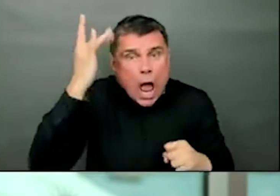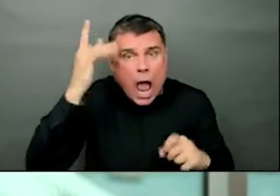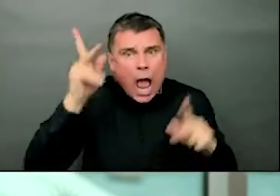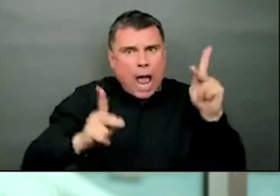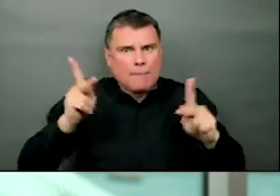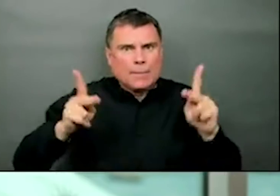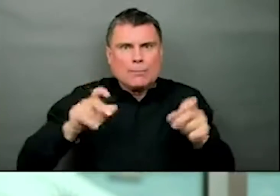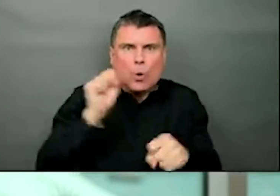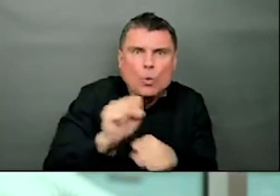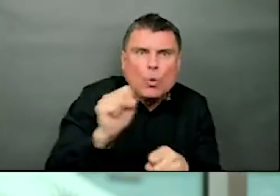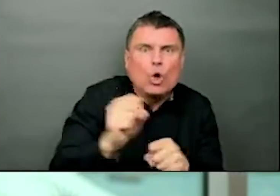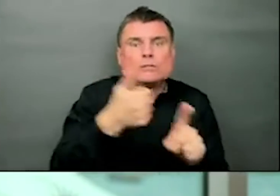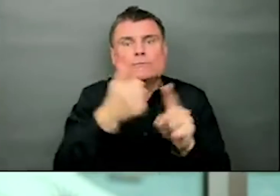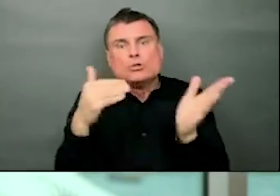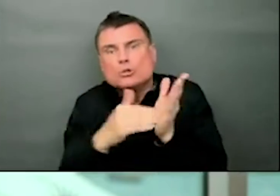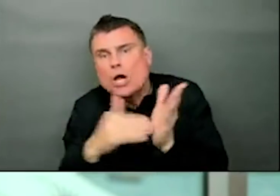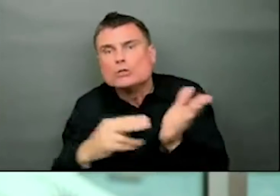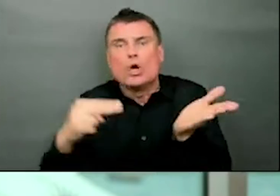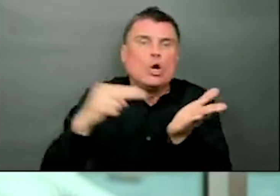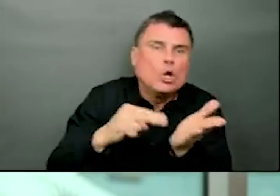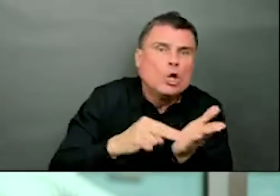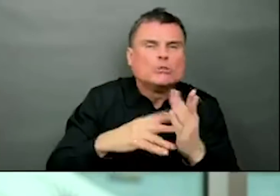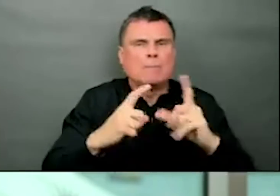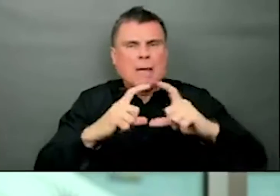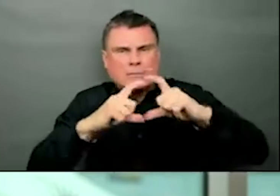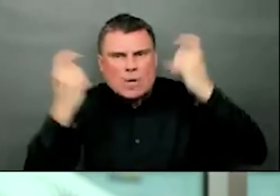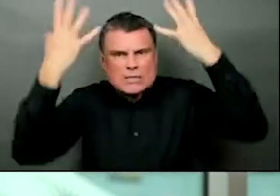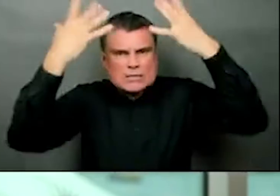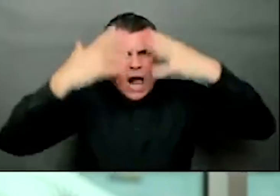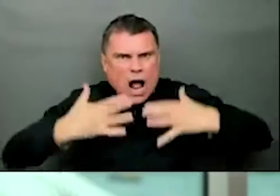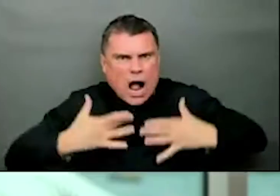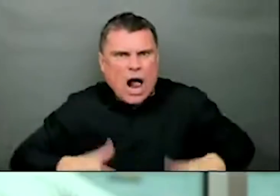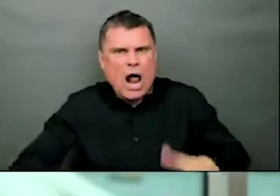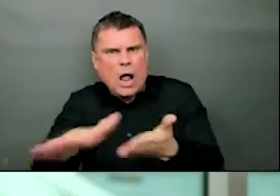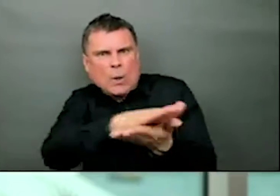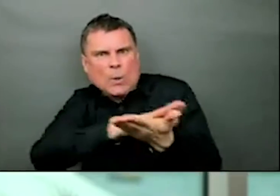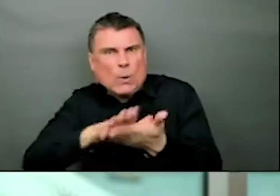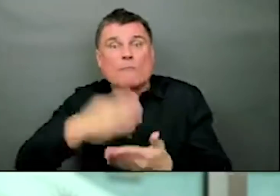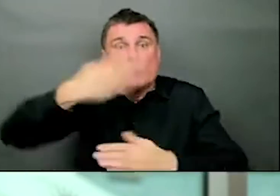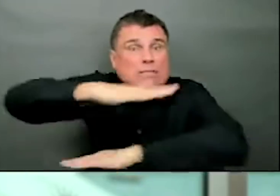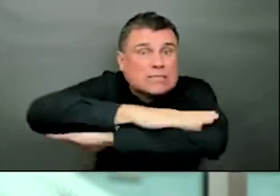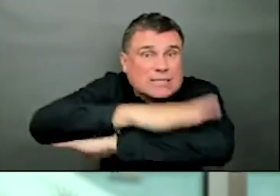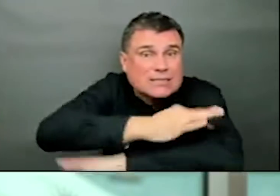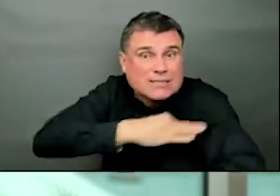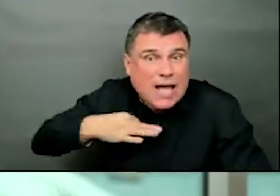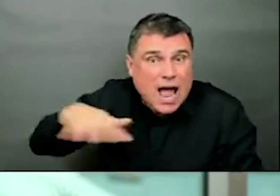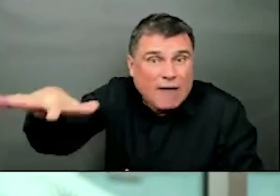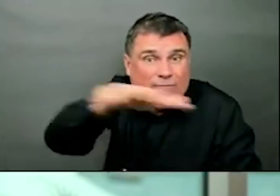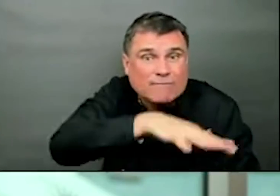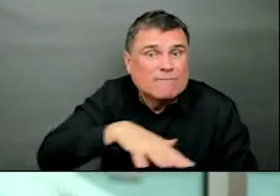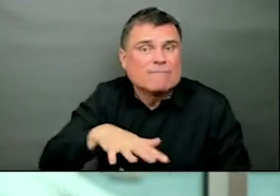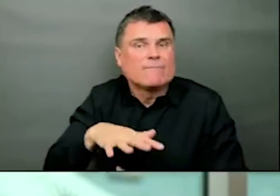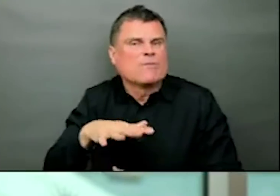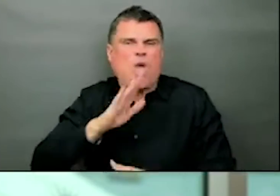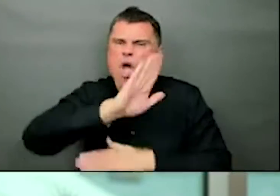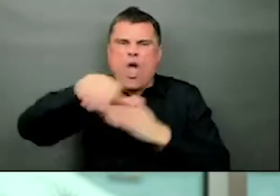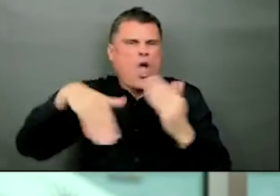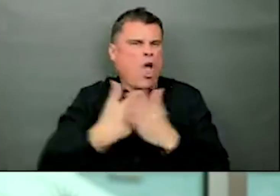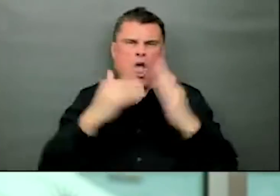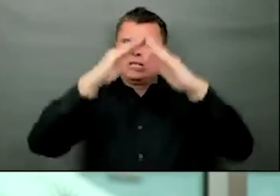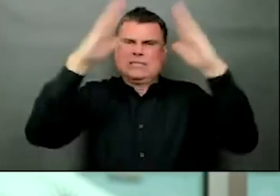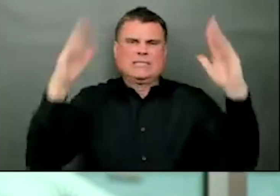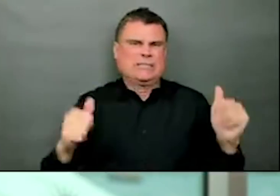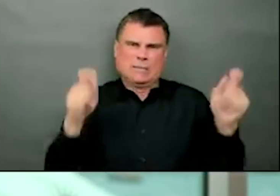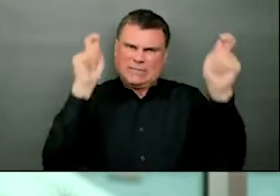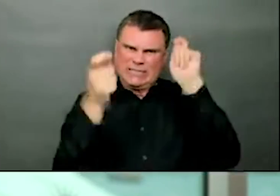people involved in registration and booking to surgeons and surgical nurses and health sciences professionals right through our system and